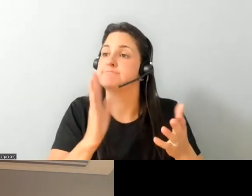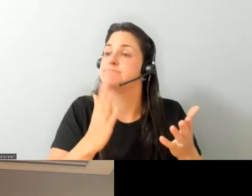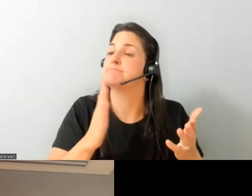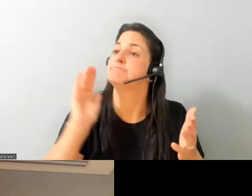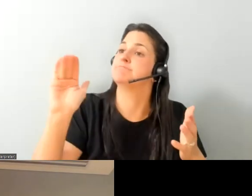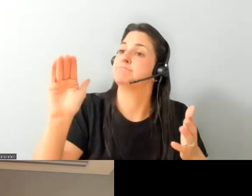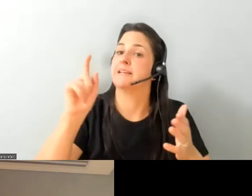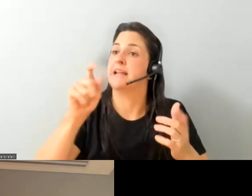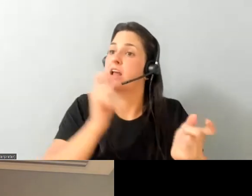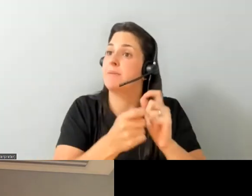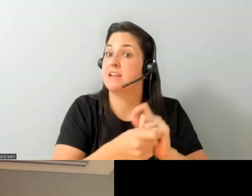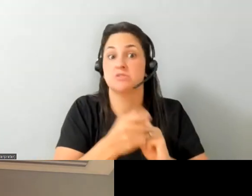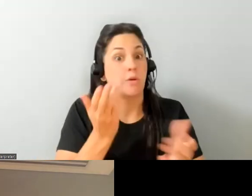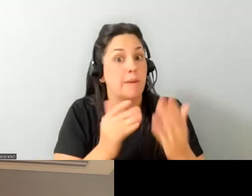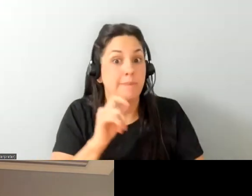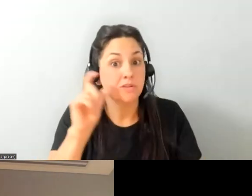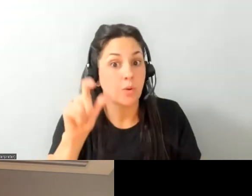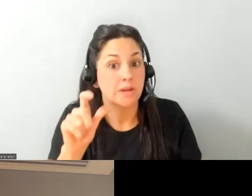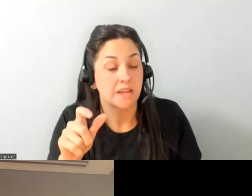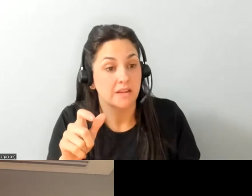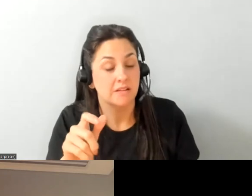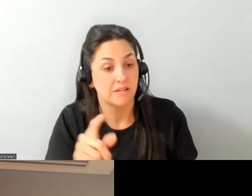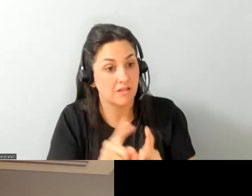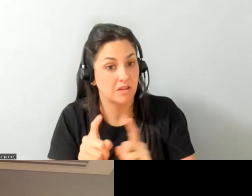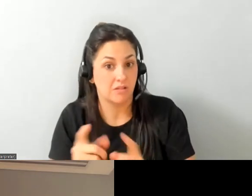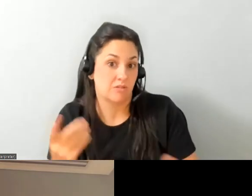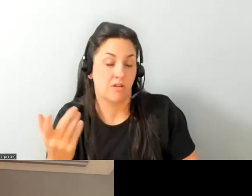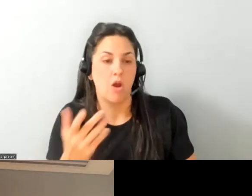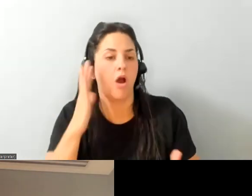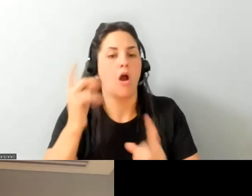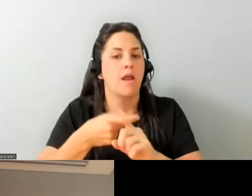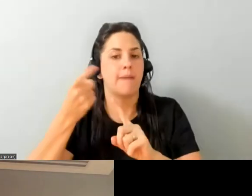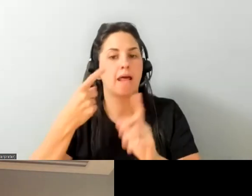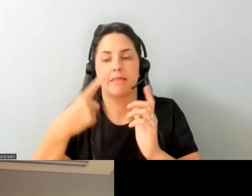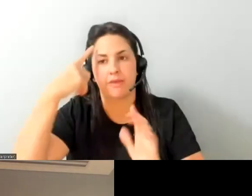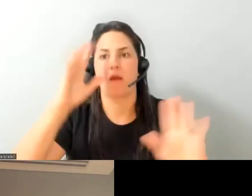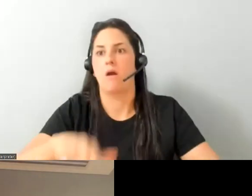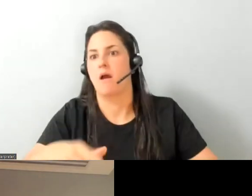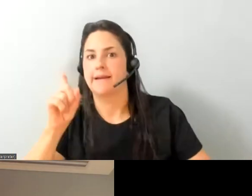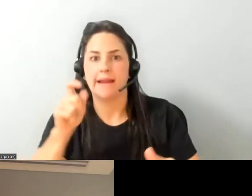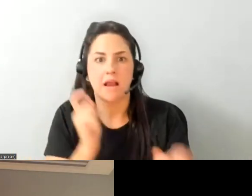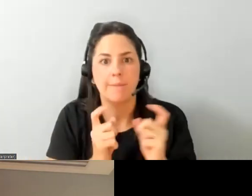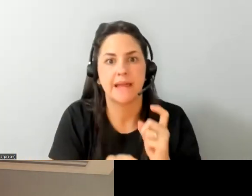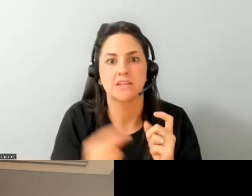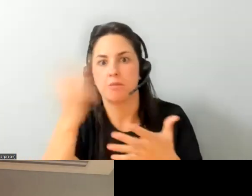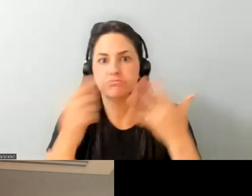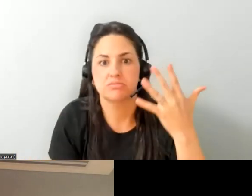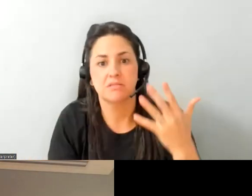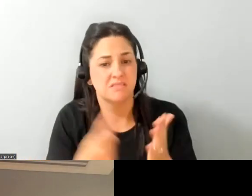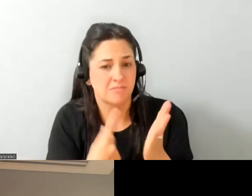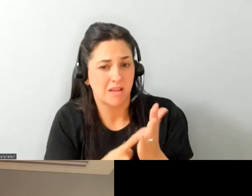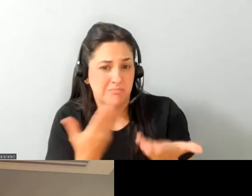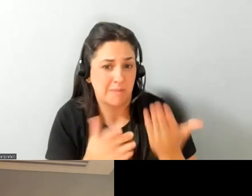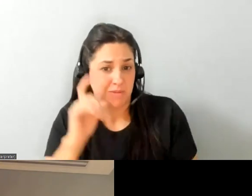not needed at all that's something we got to keep in mind too sometimes we automatically jump to accommodation which sometimes they don't need any